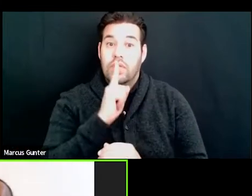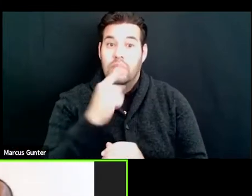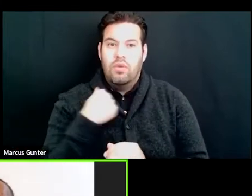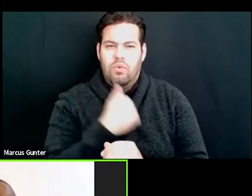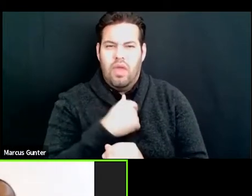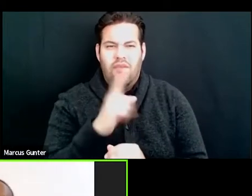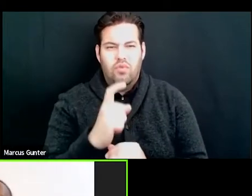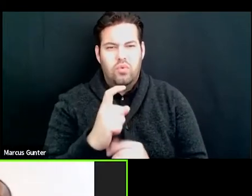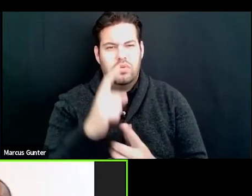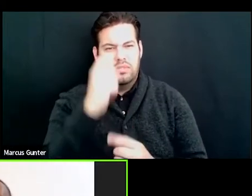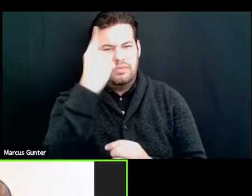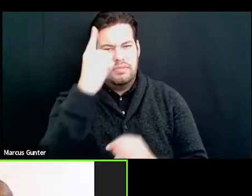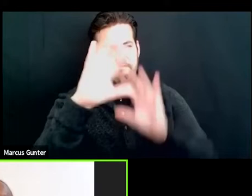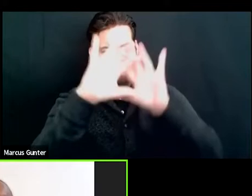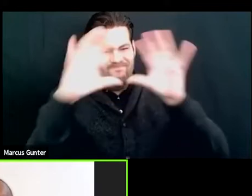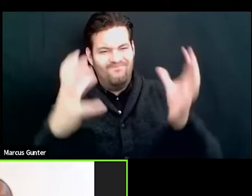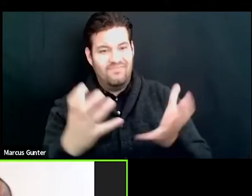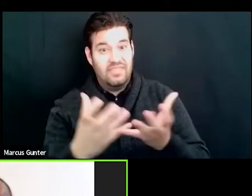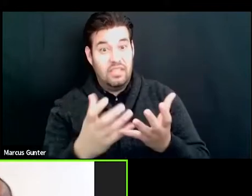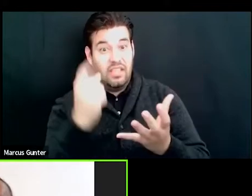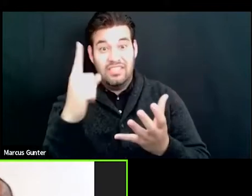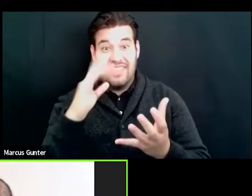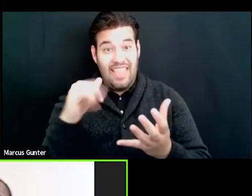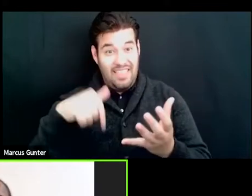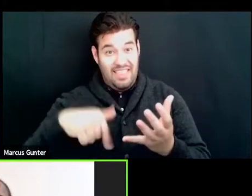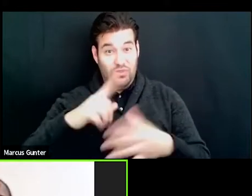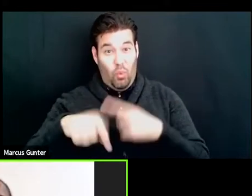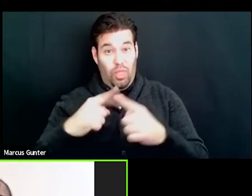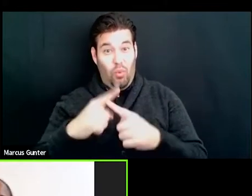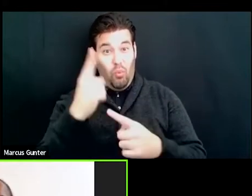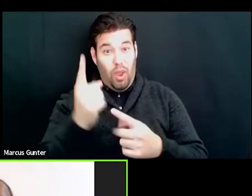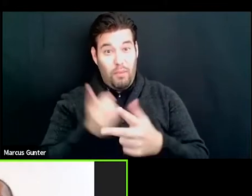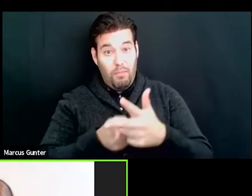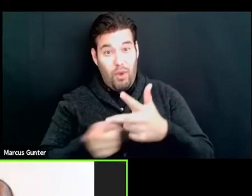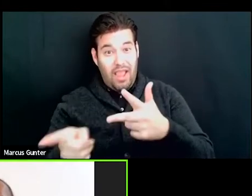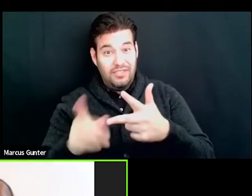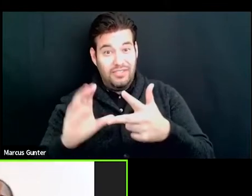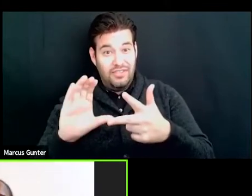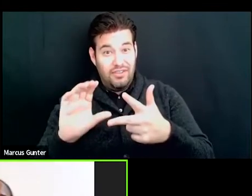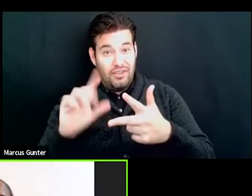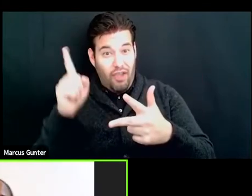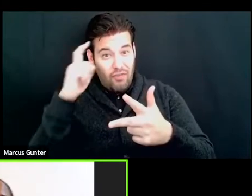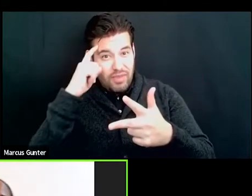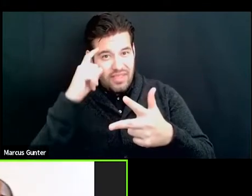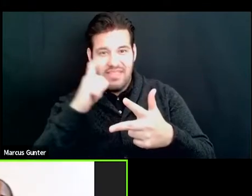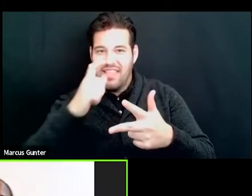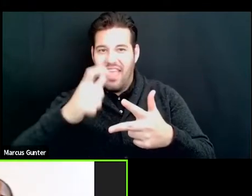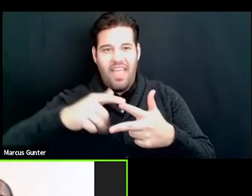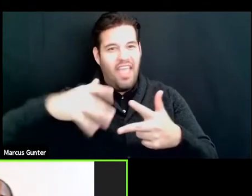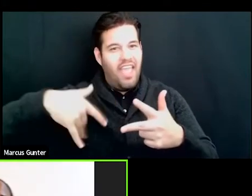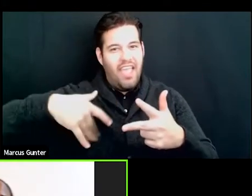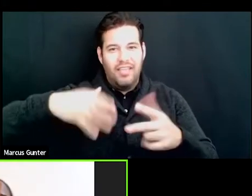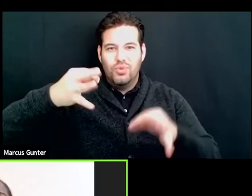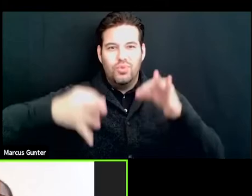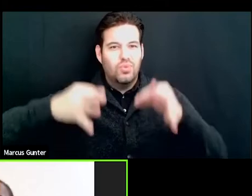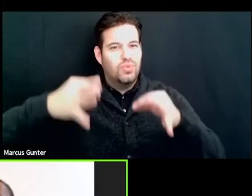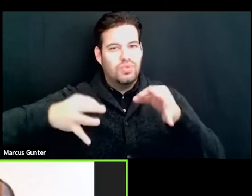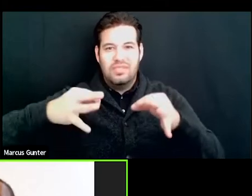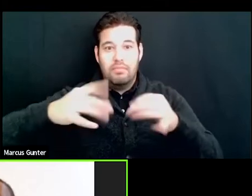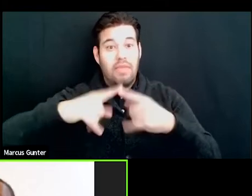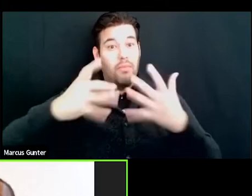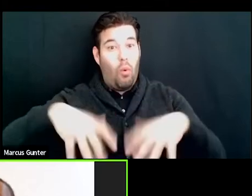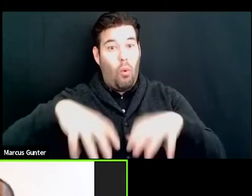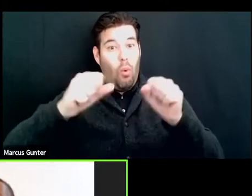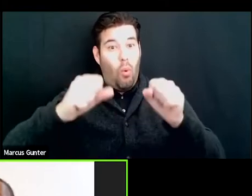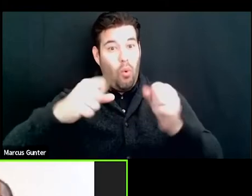understand. And then, and again, that's just one branch of government. That's not even judiciary, which may be holding hearings